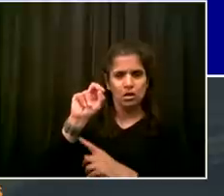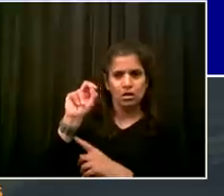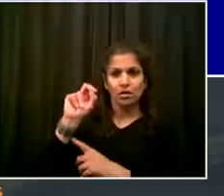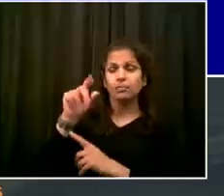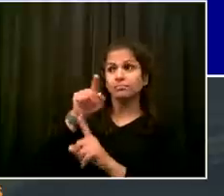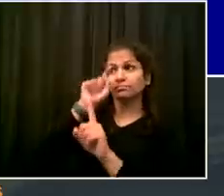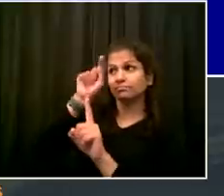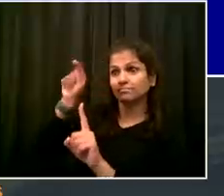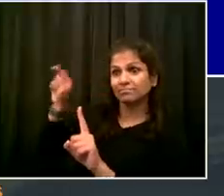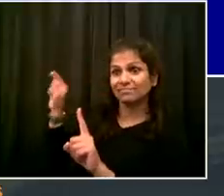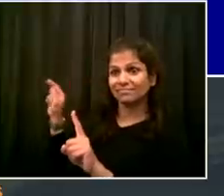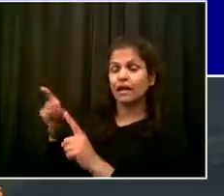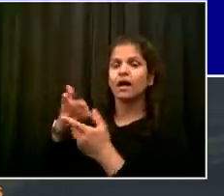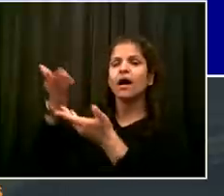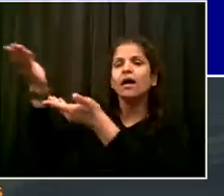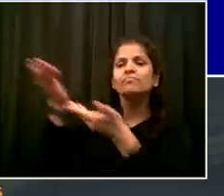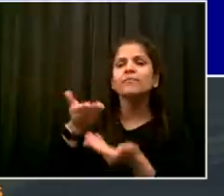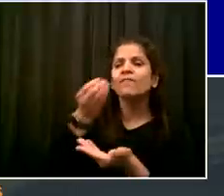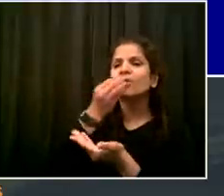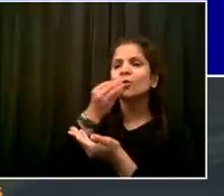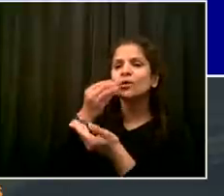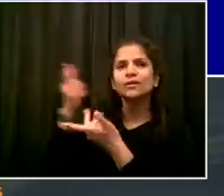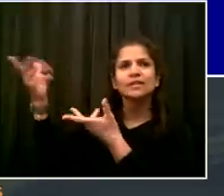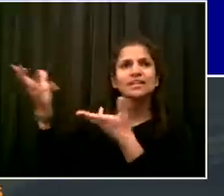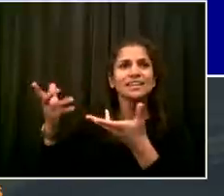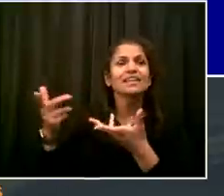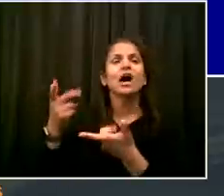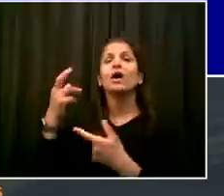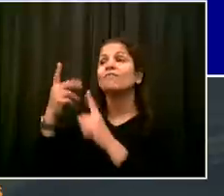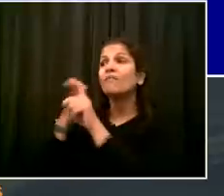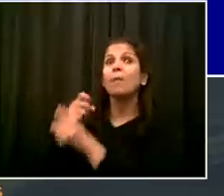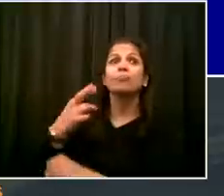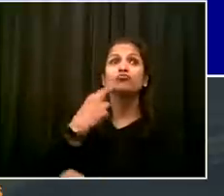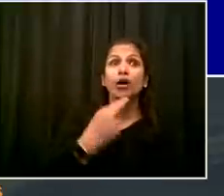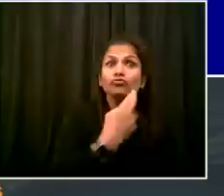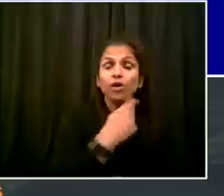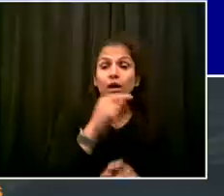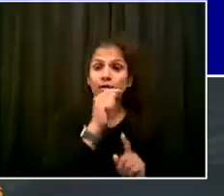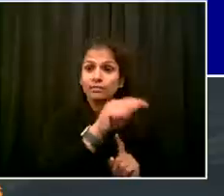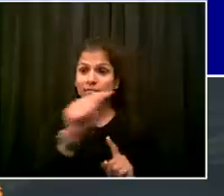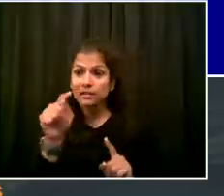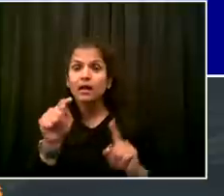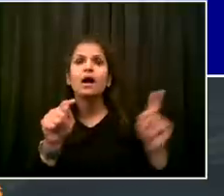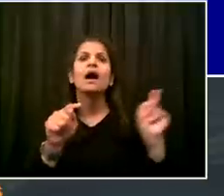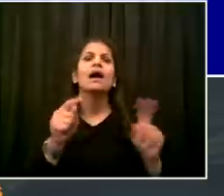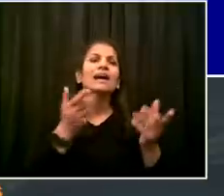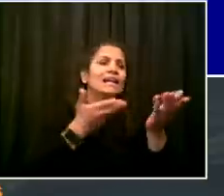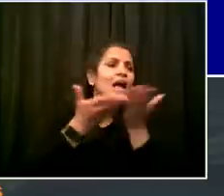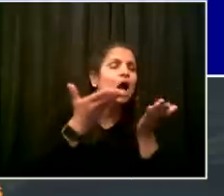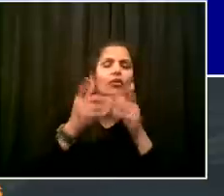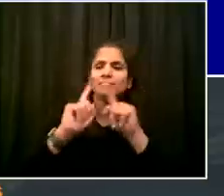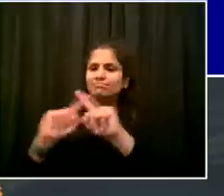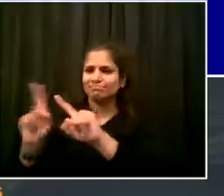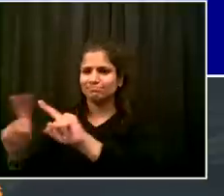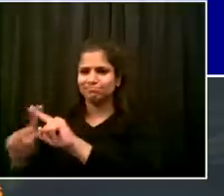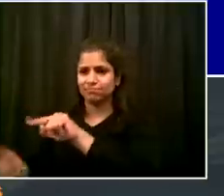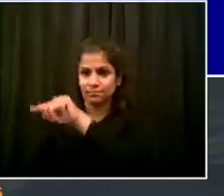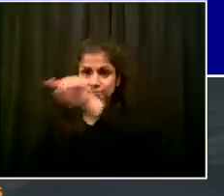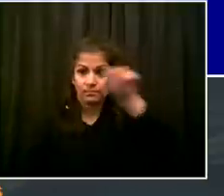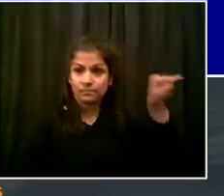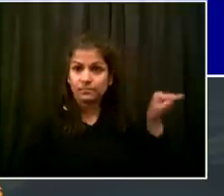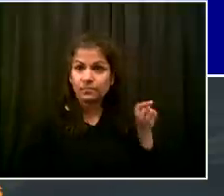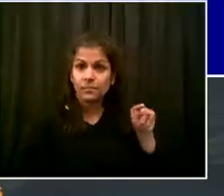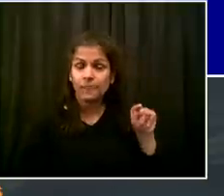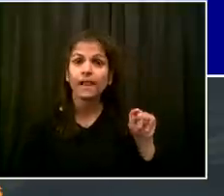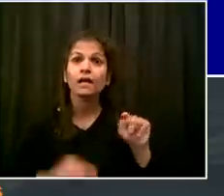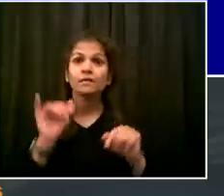caterers, so that we can deliver more food to New Yorkers from their neighborhoods. And that we can activate sections of the